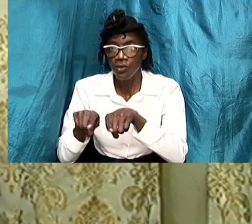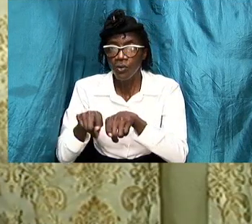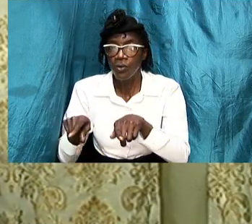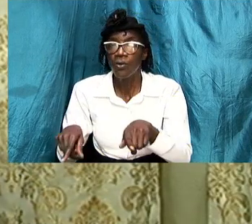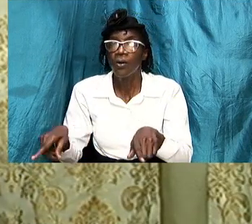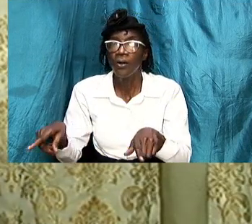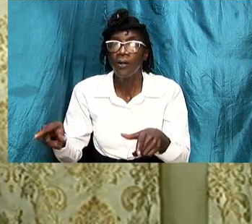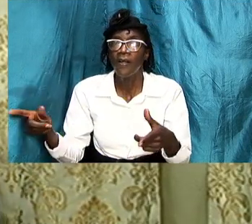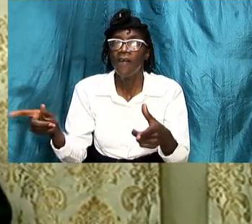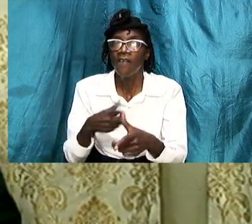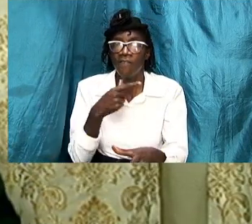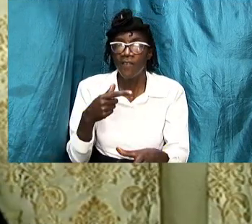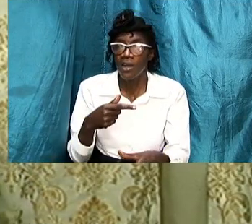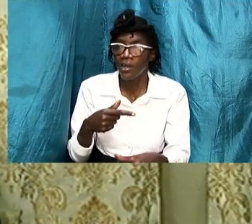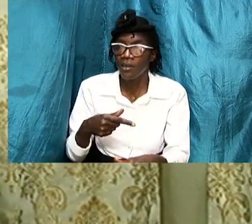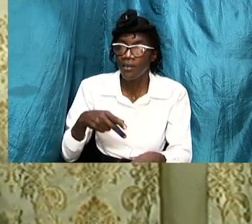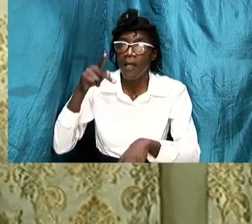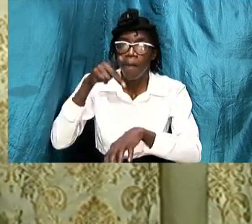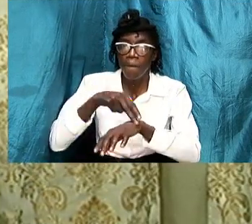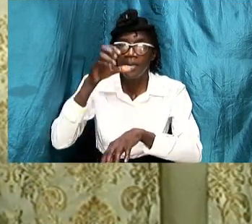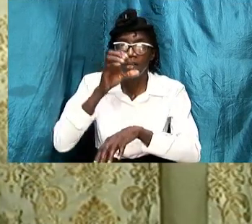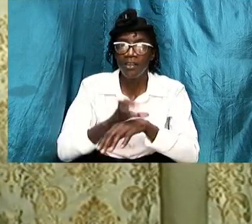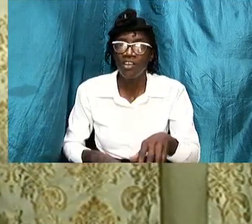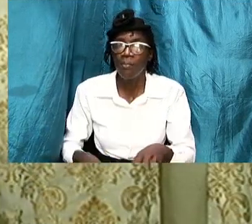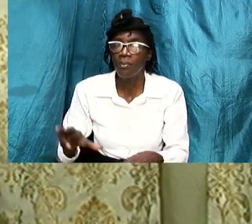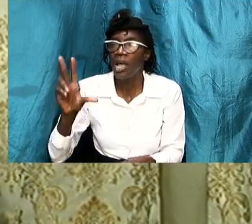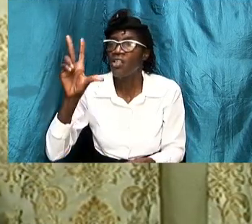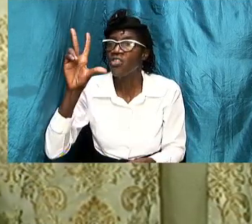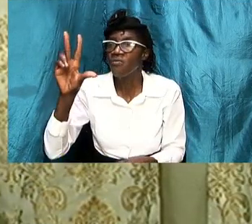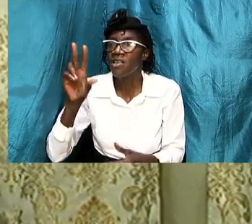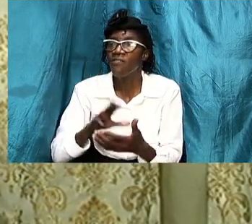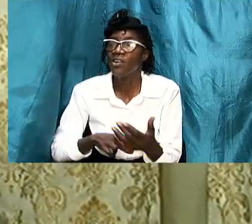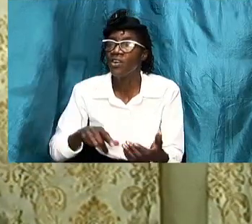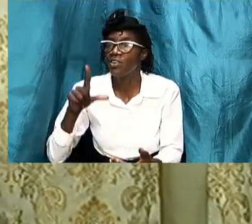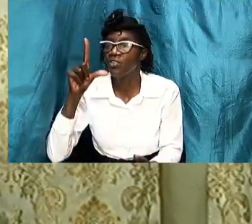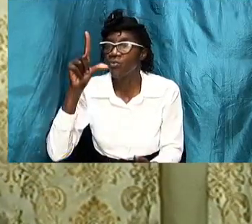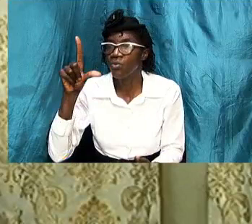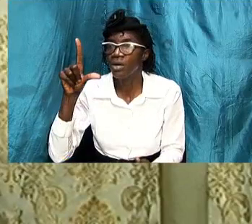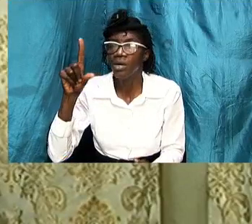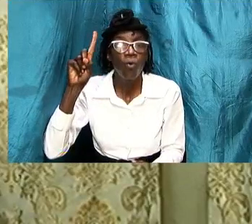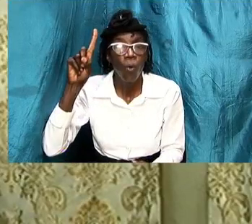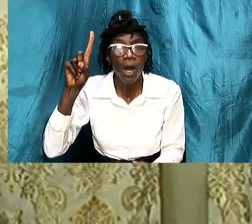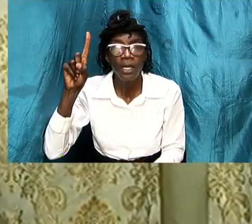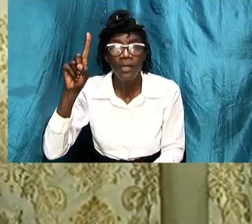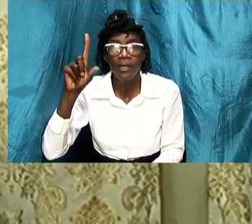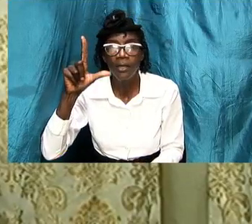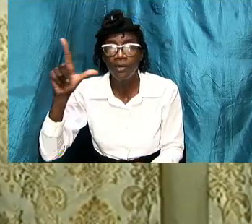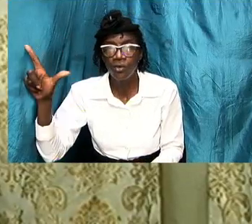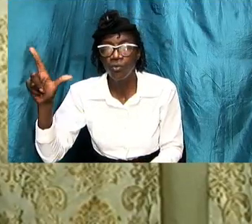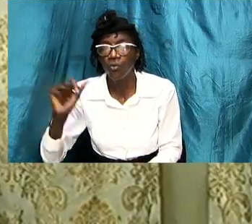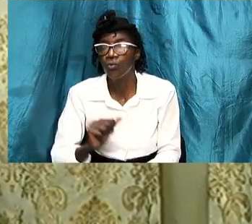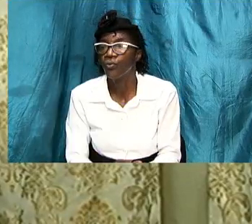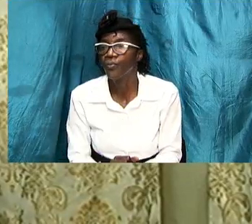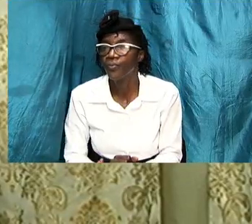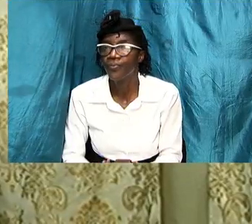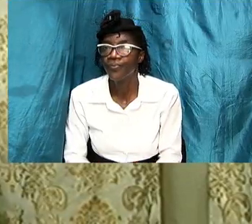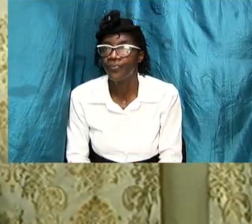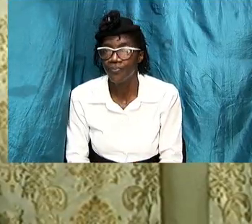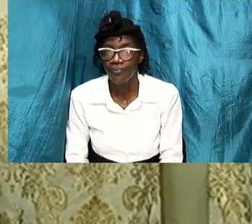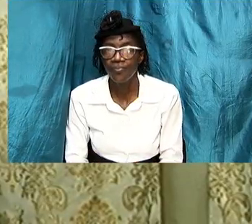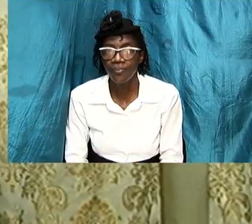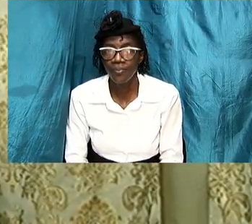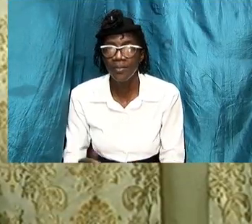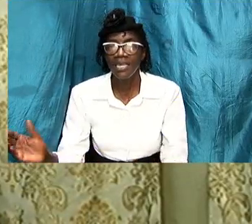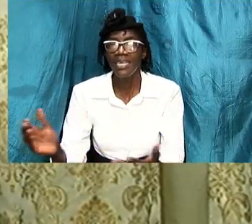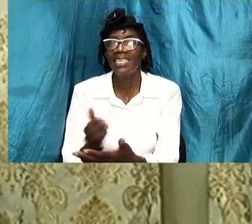uh first peter 3 1 to 2 again ladies take time and this this let us go through it first peter 3 1 to 2